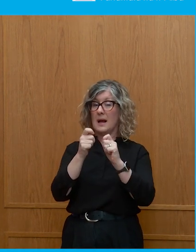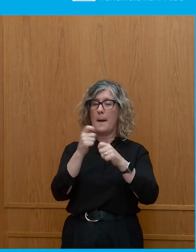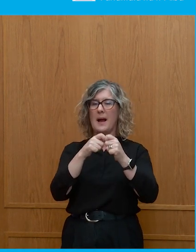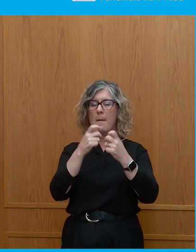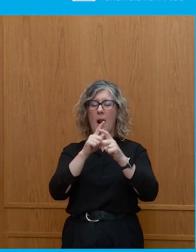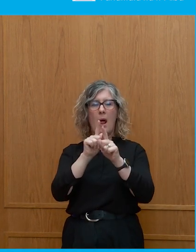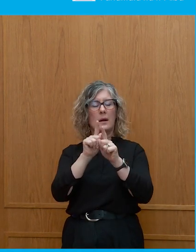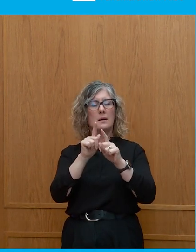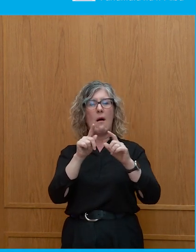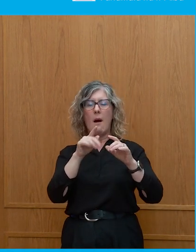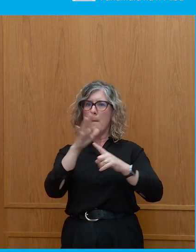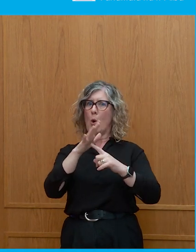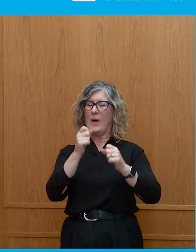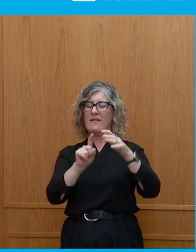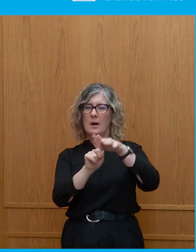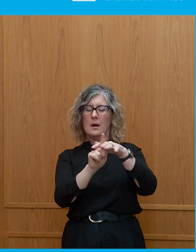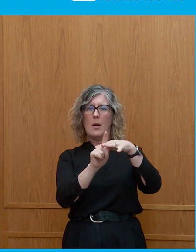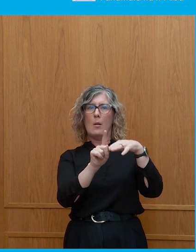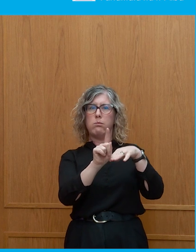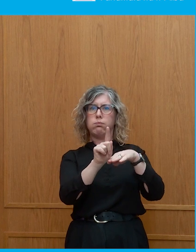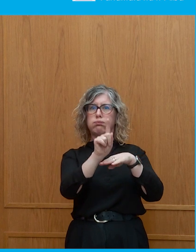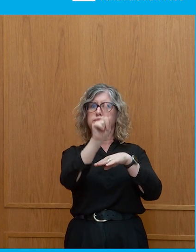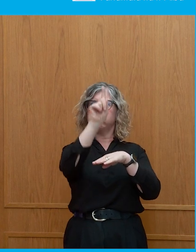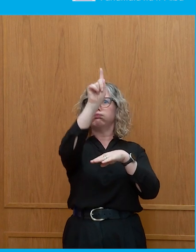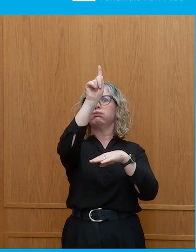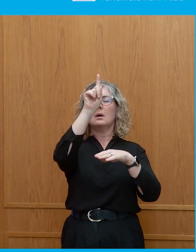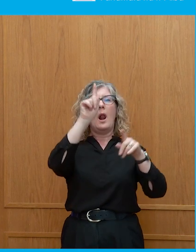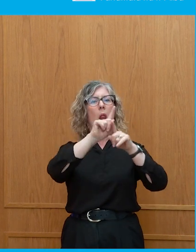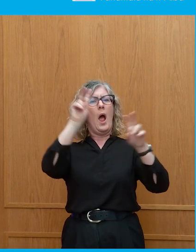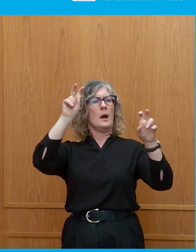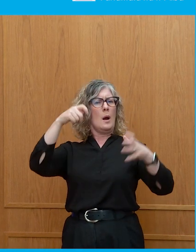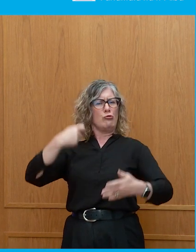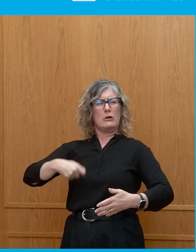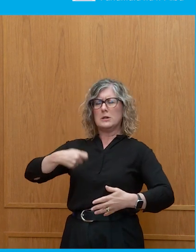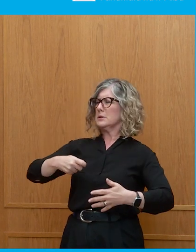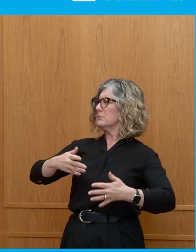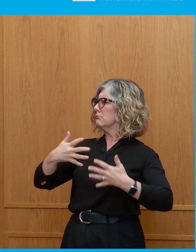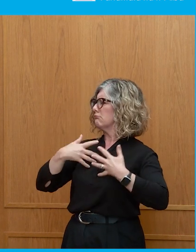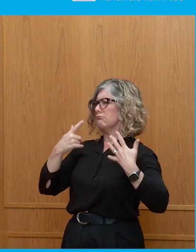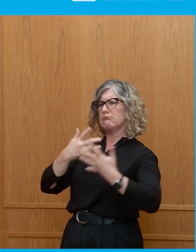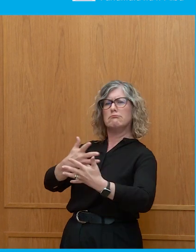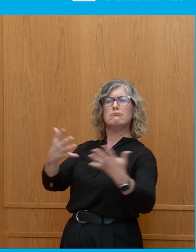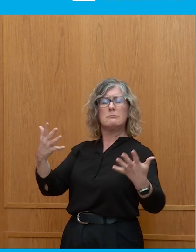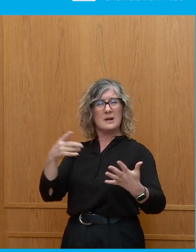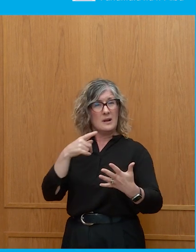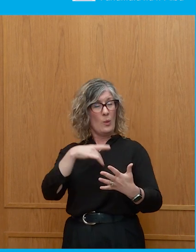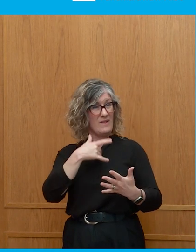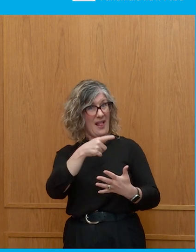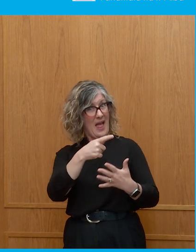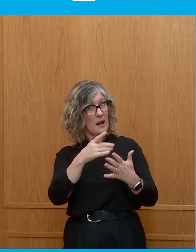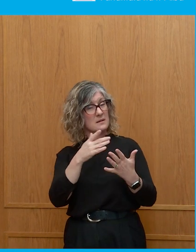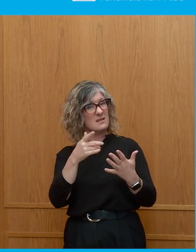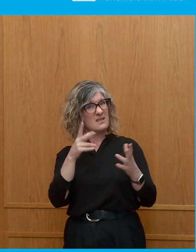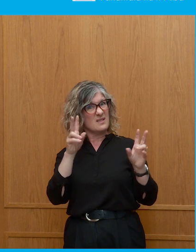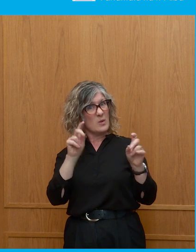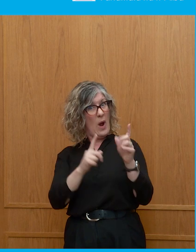to emerge and almost become presidential in the way that they presented themselves? mean, here in Scotland, the